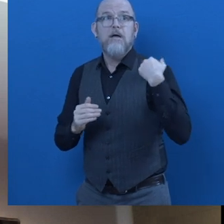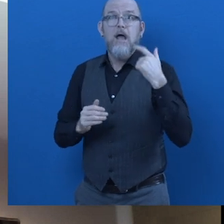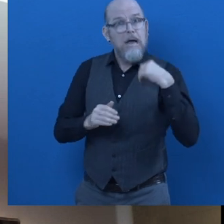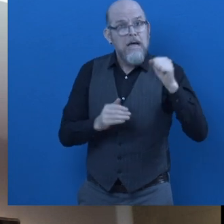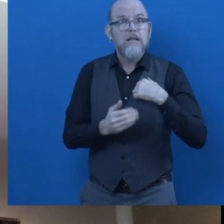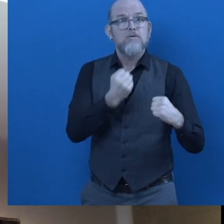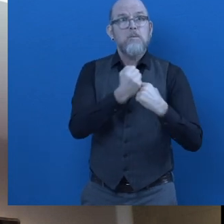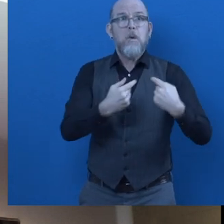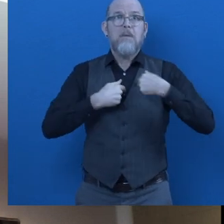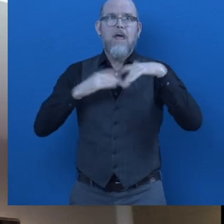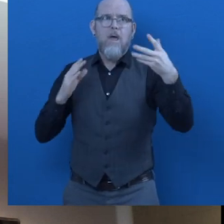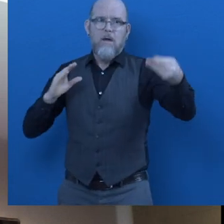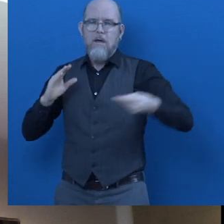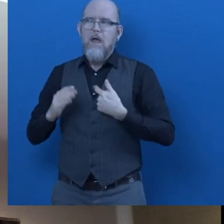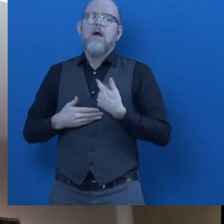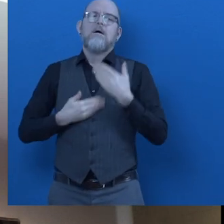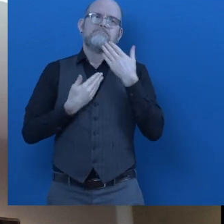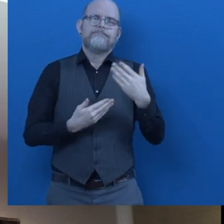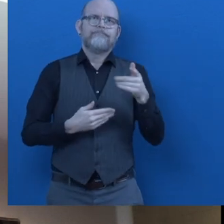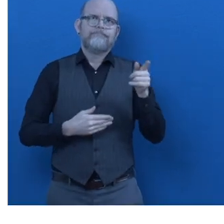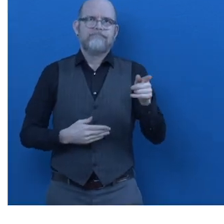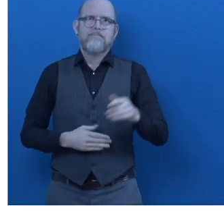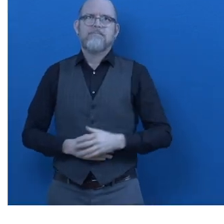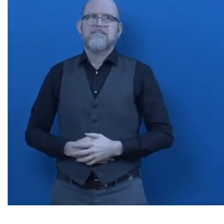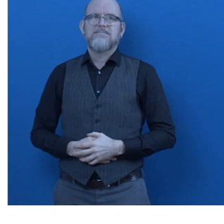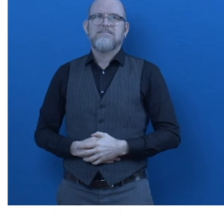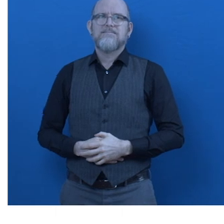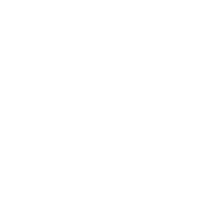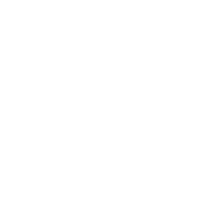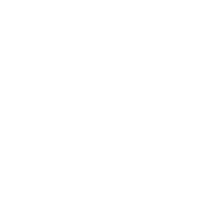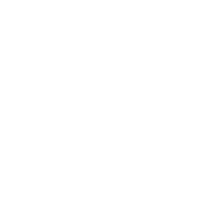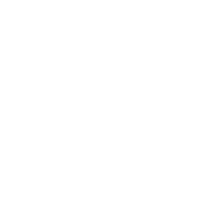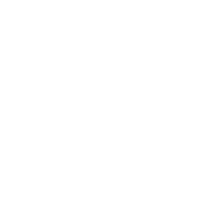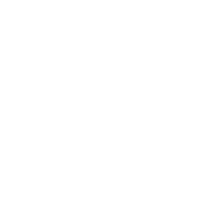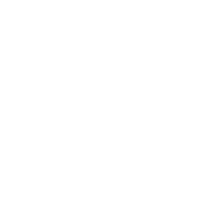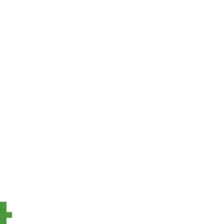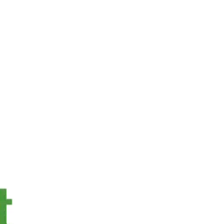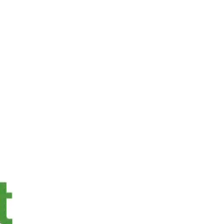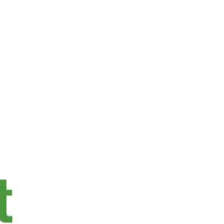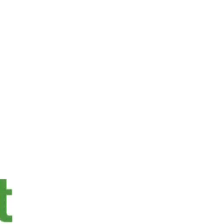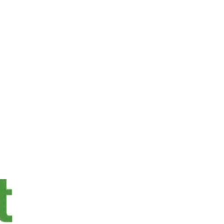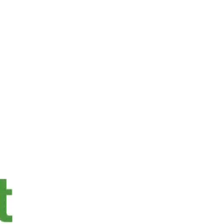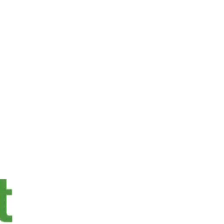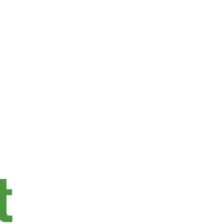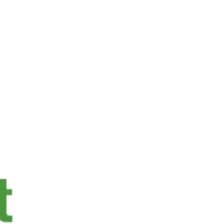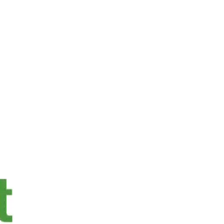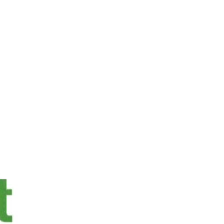to provide assistance free of charge. Sierra Project, for a world without barriers.